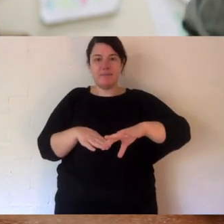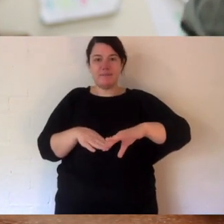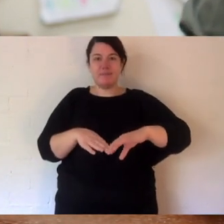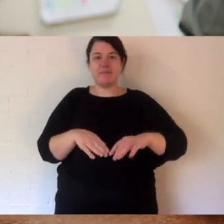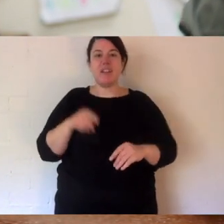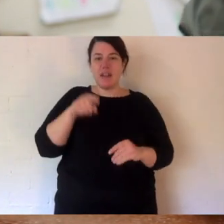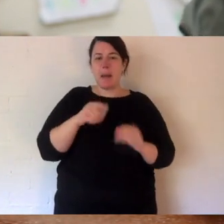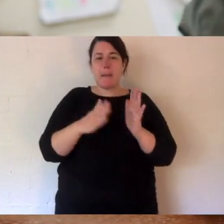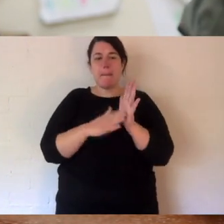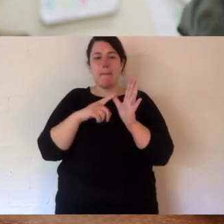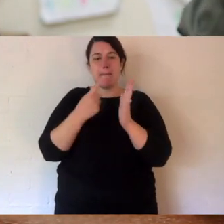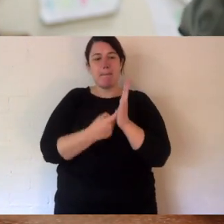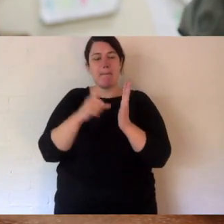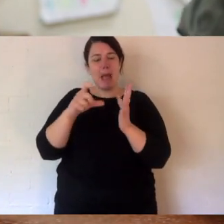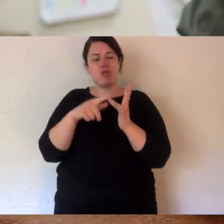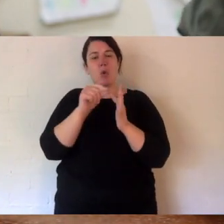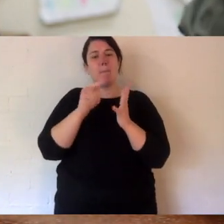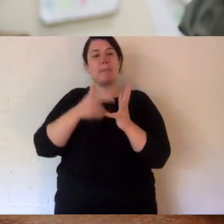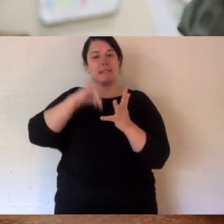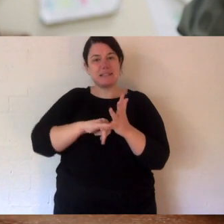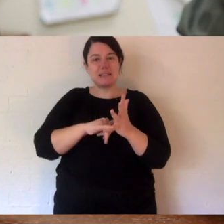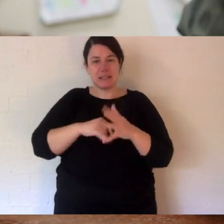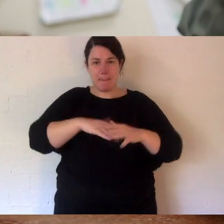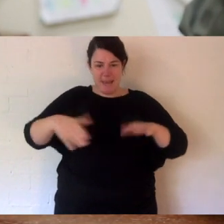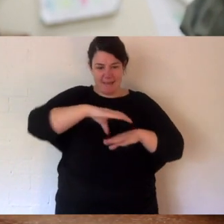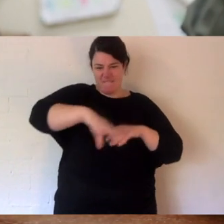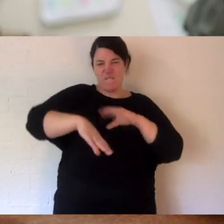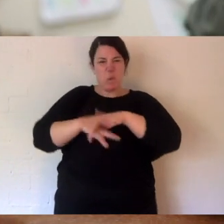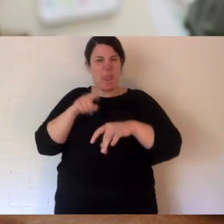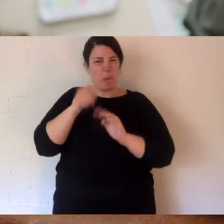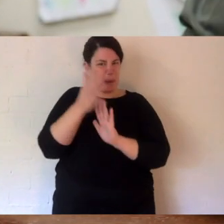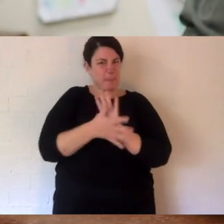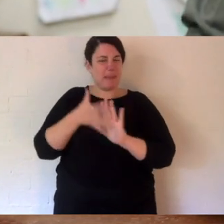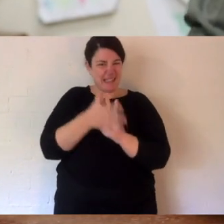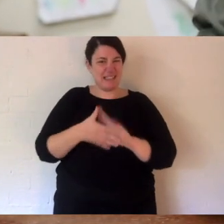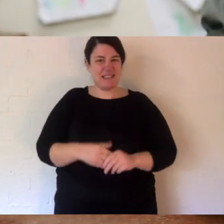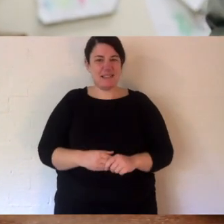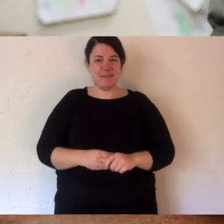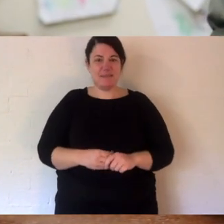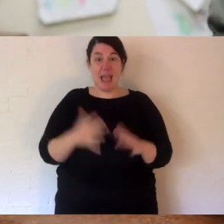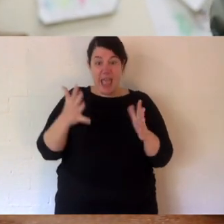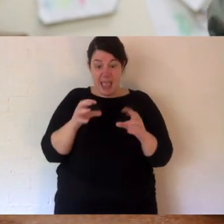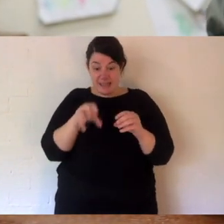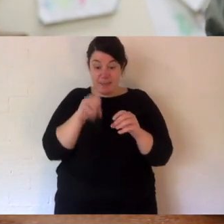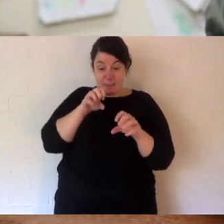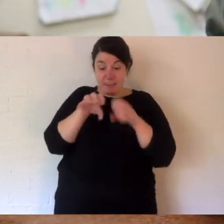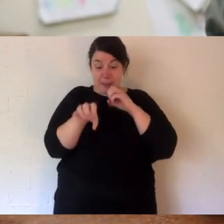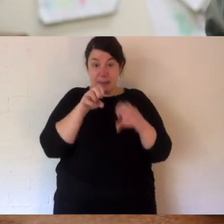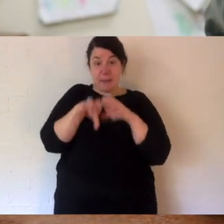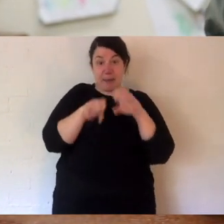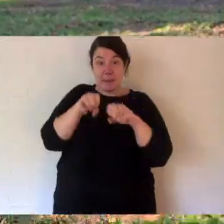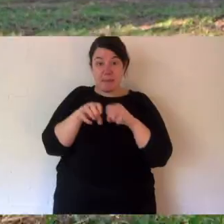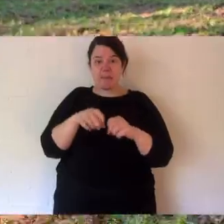And that's where the scientific name comes in, macropos, which it is. That means big-footed, large-footed. Her little hands are quite